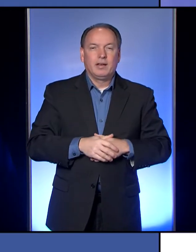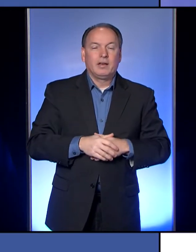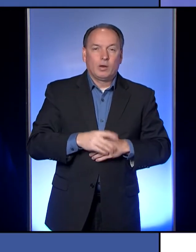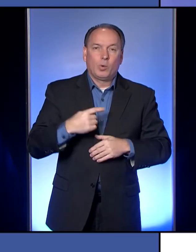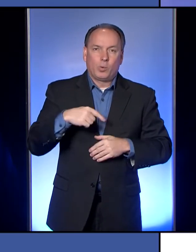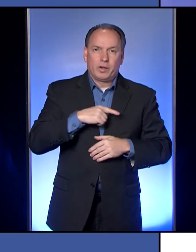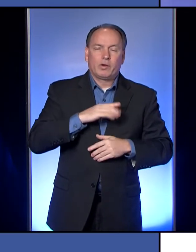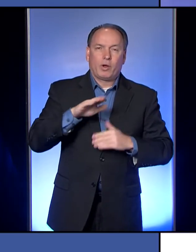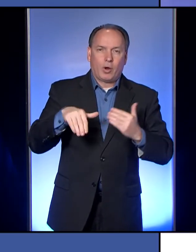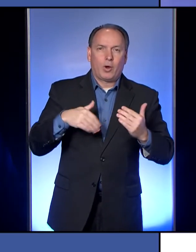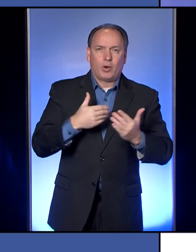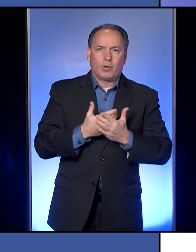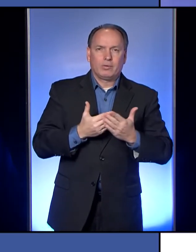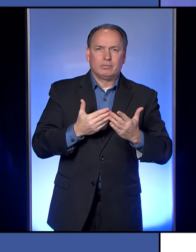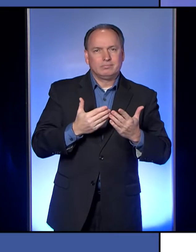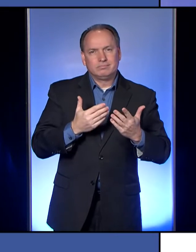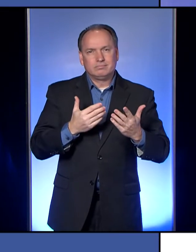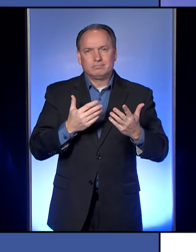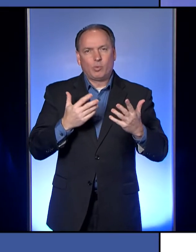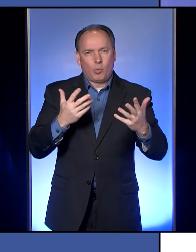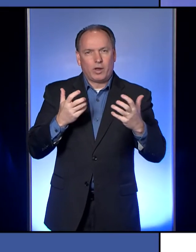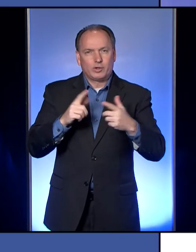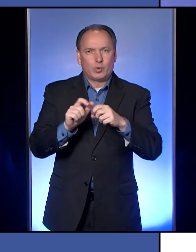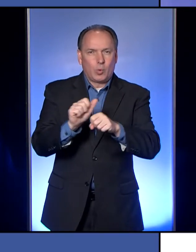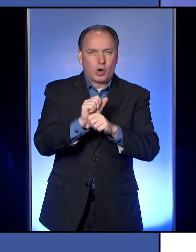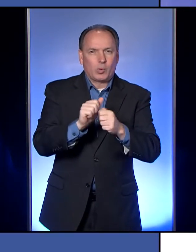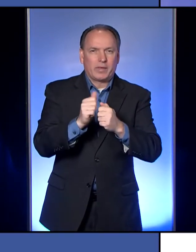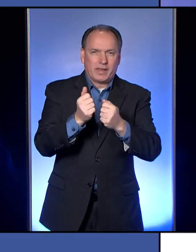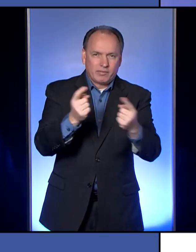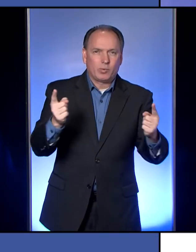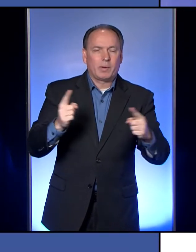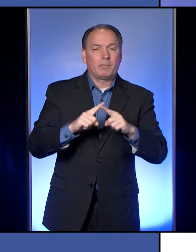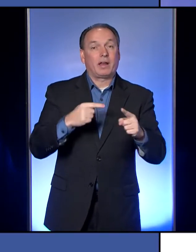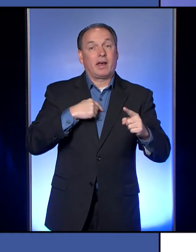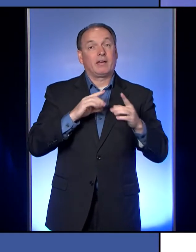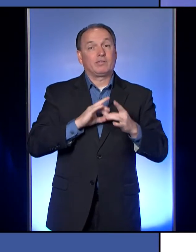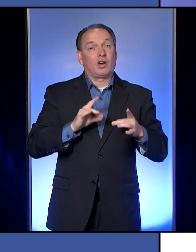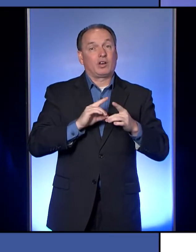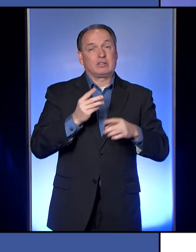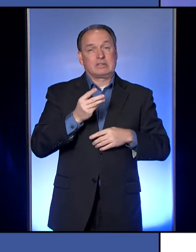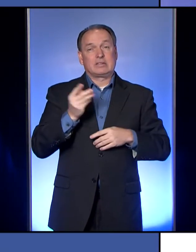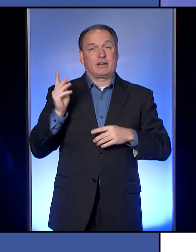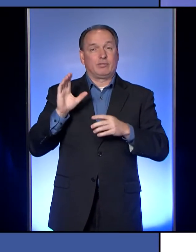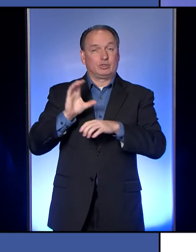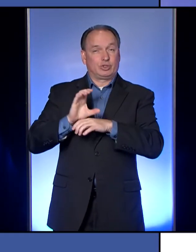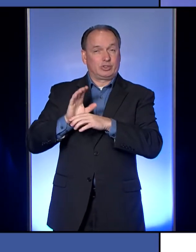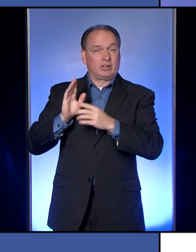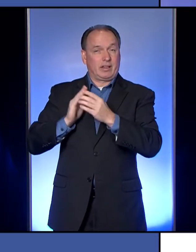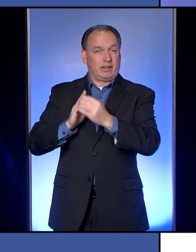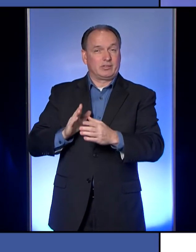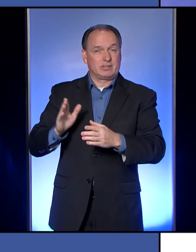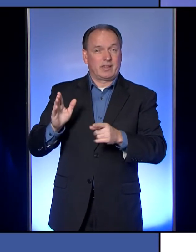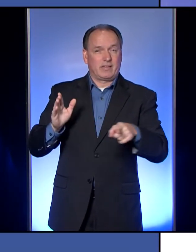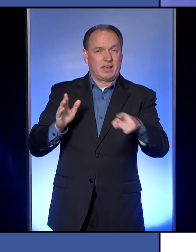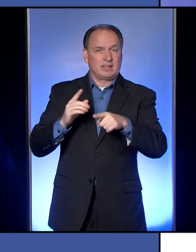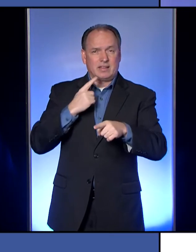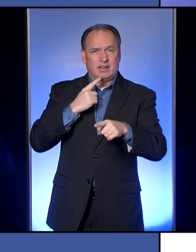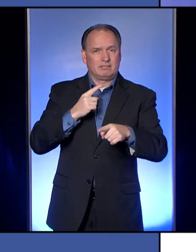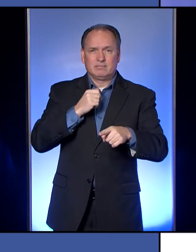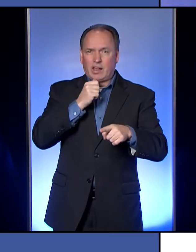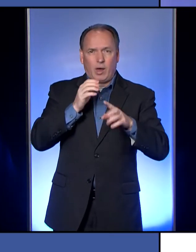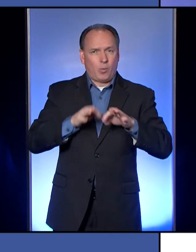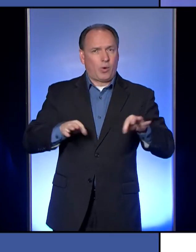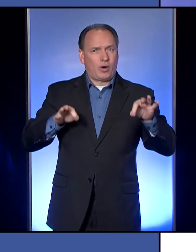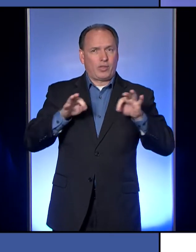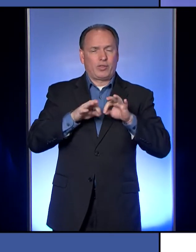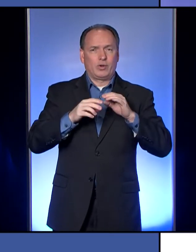we're always open to working with anybody, but I've talked to a number of church leaders and what they said, it's not worth it. It's not worth